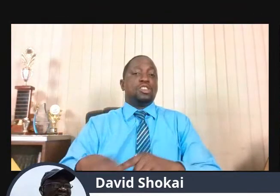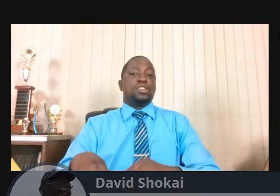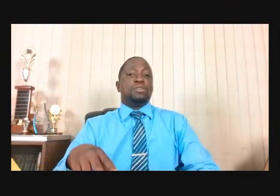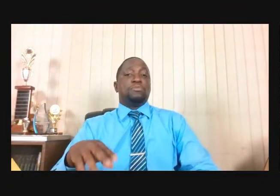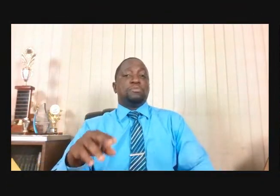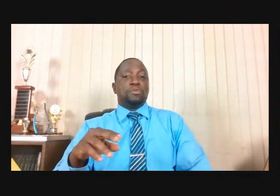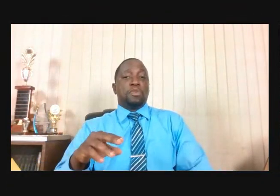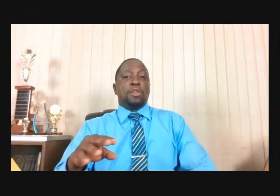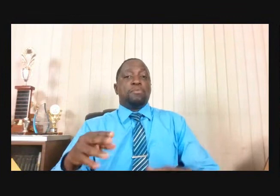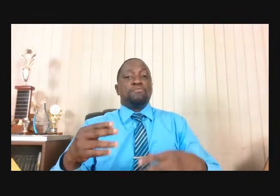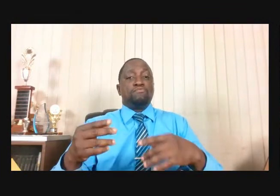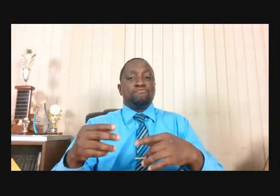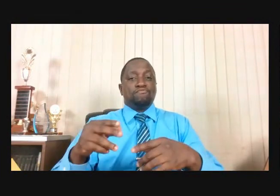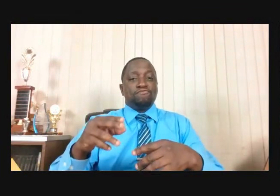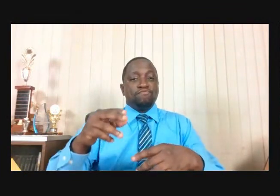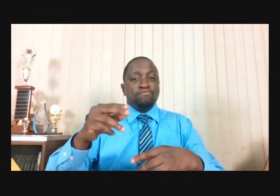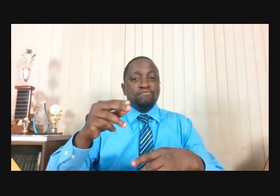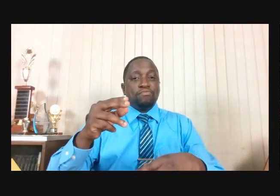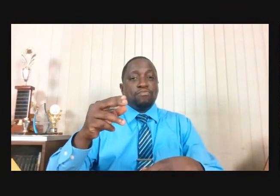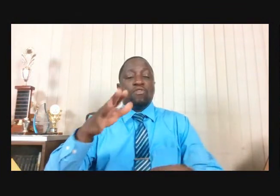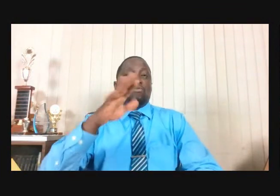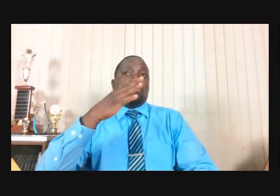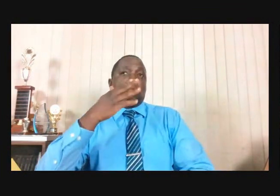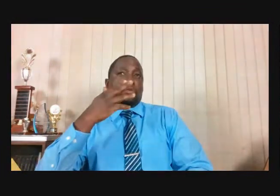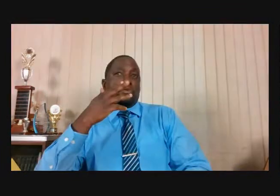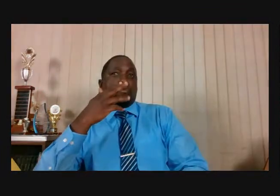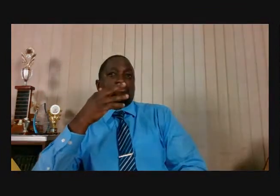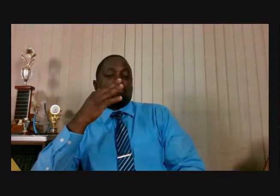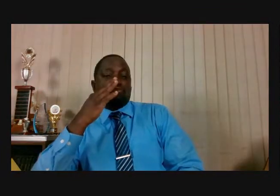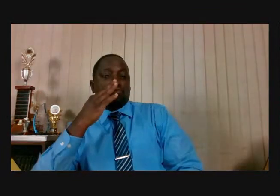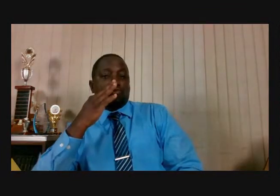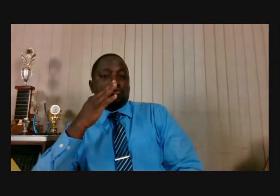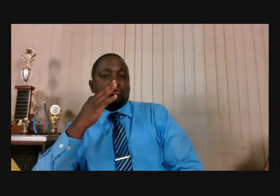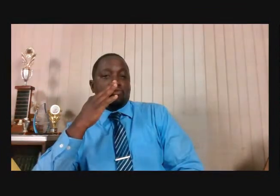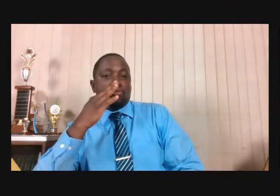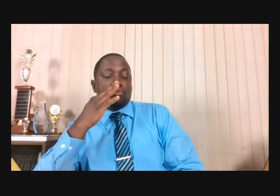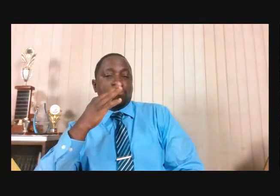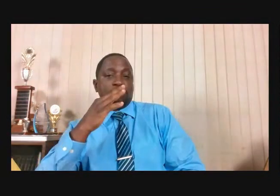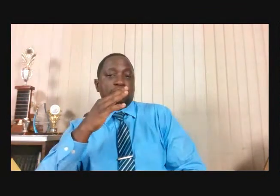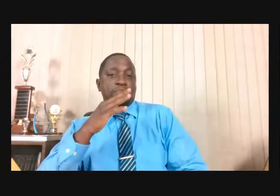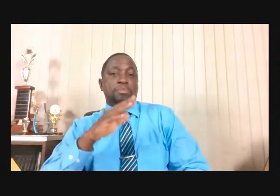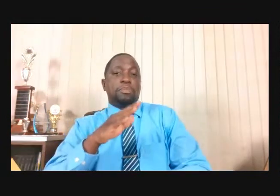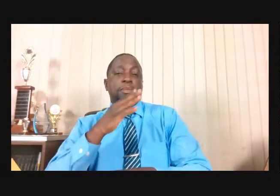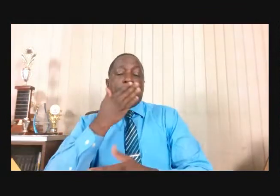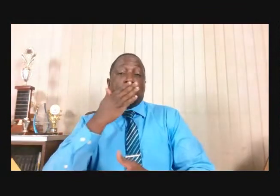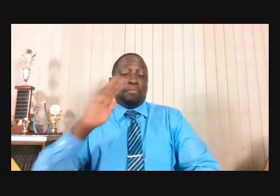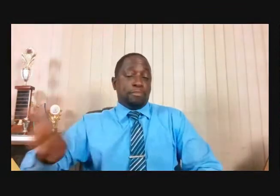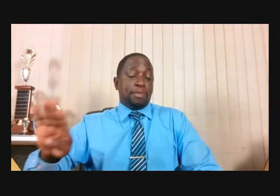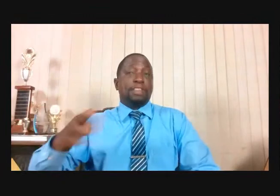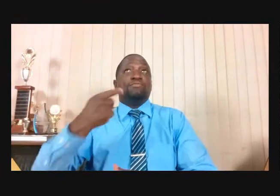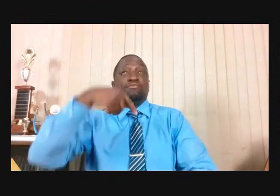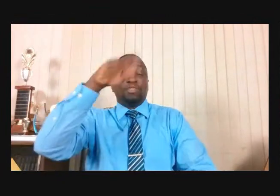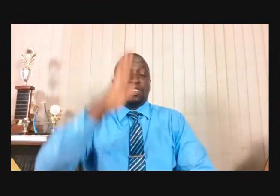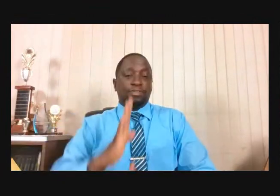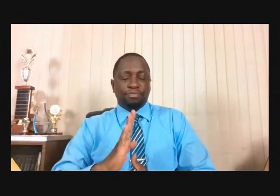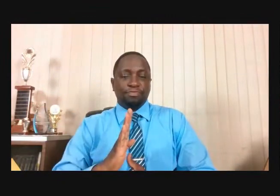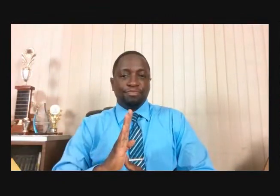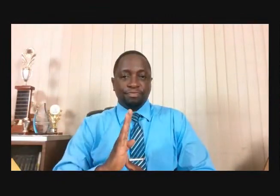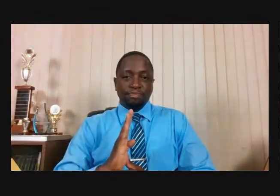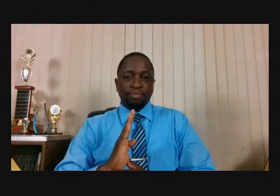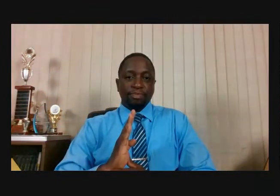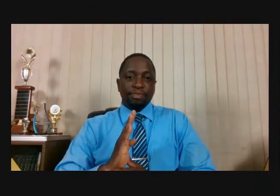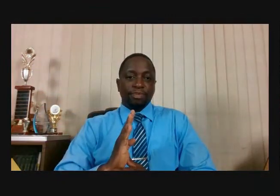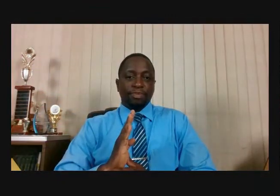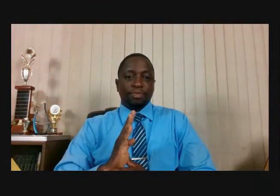By The Gods That Elijah Will Die Jezebel Has Killed Yahweh's